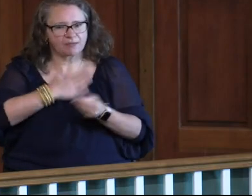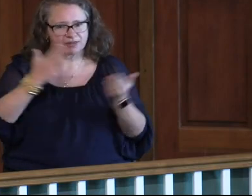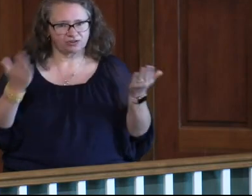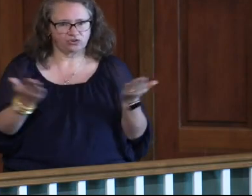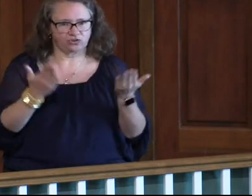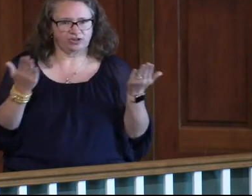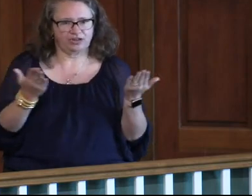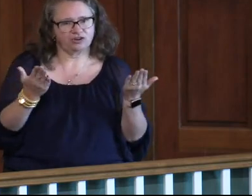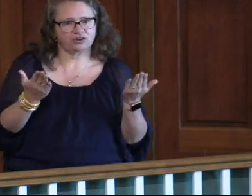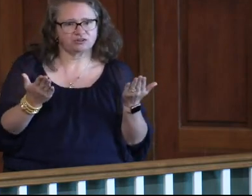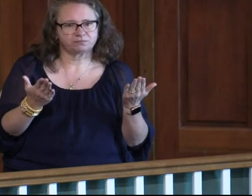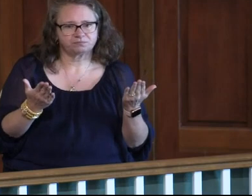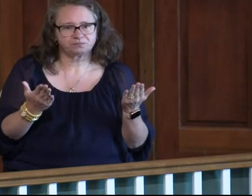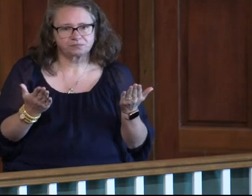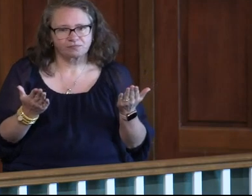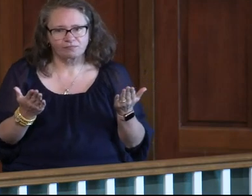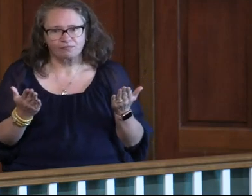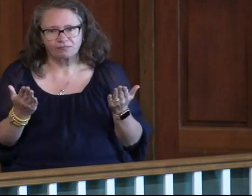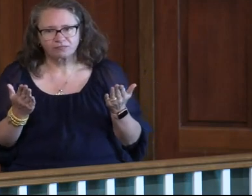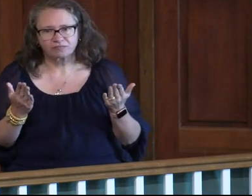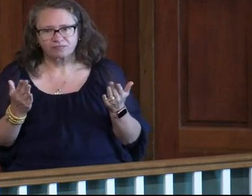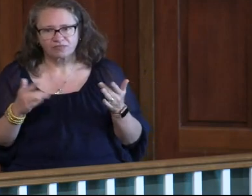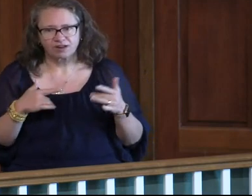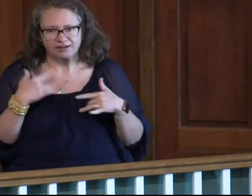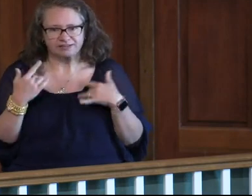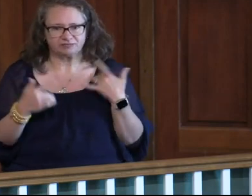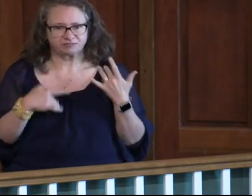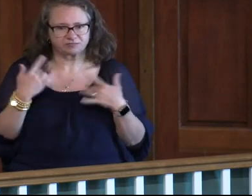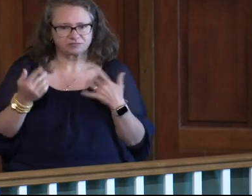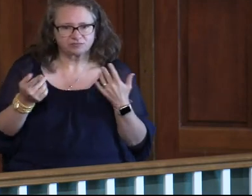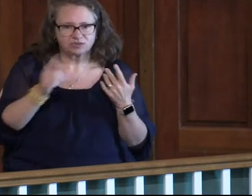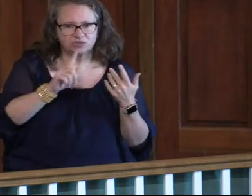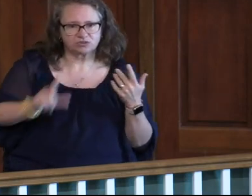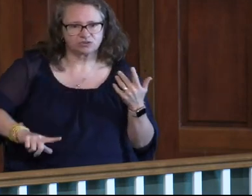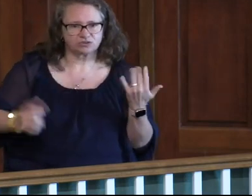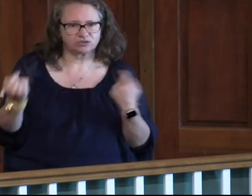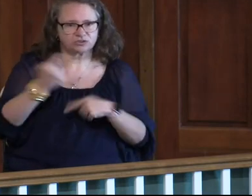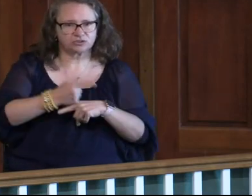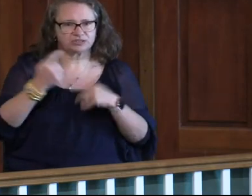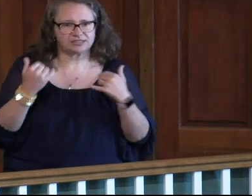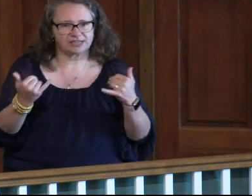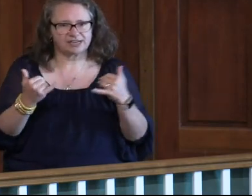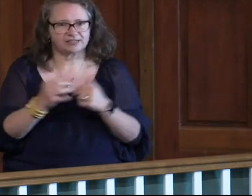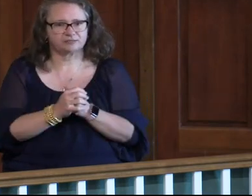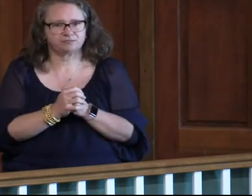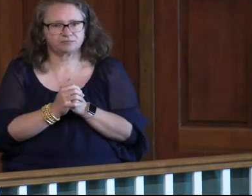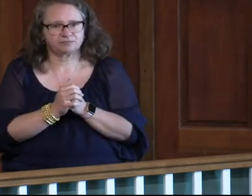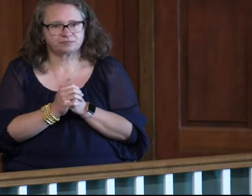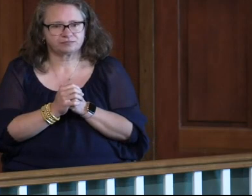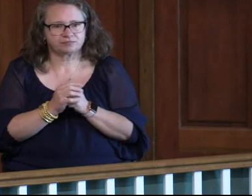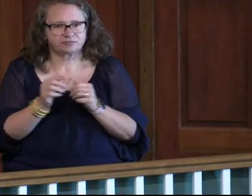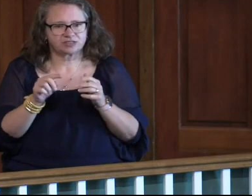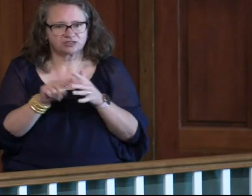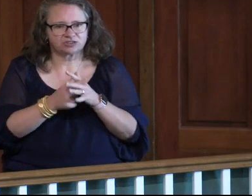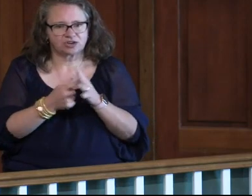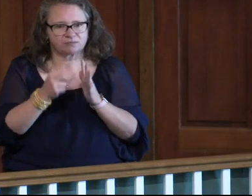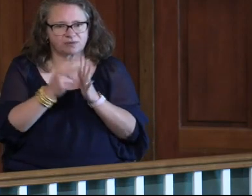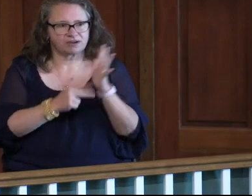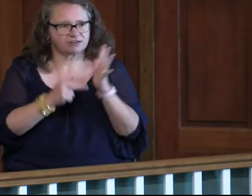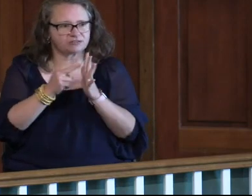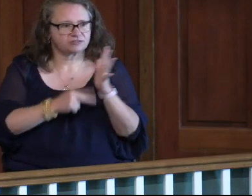here and expectant about what the Lord might do in our presence today. I want to start off by reading